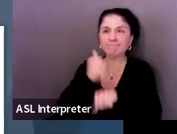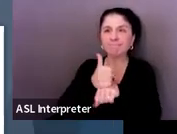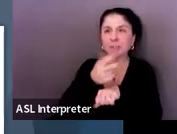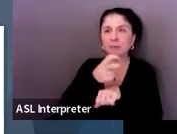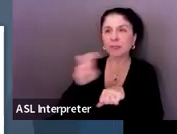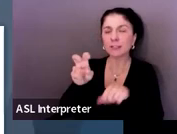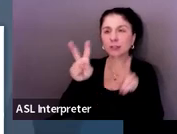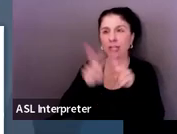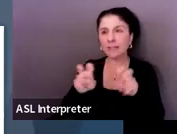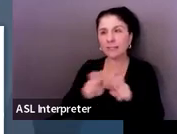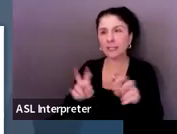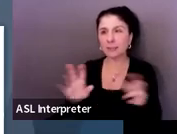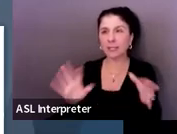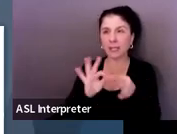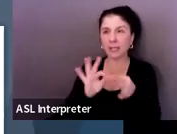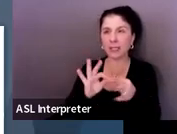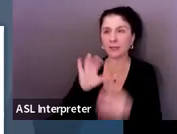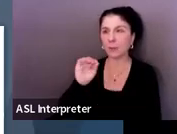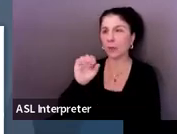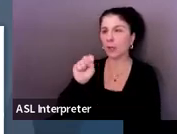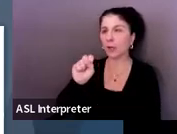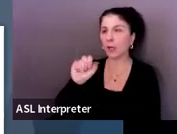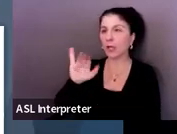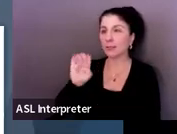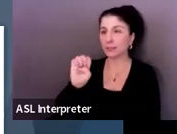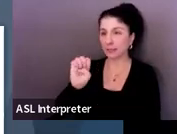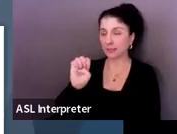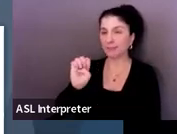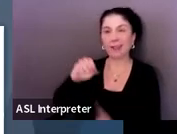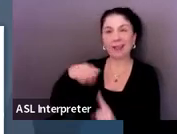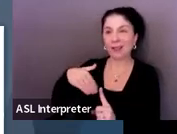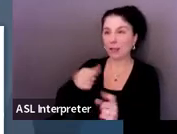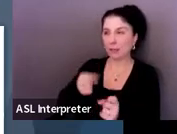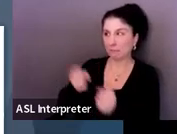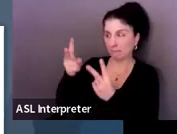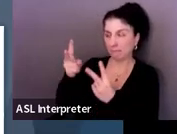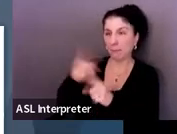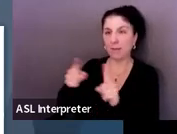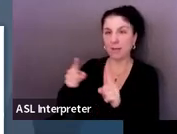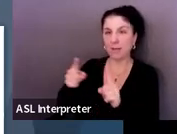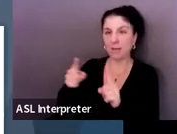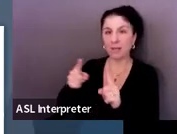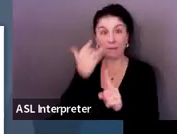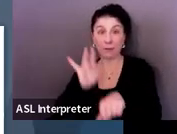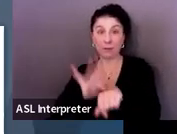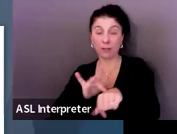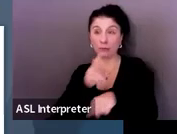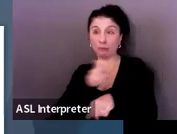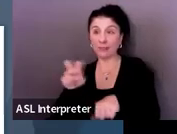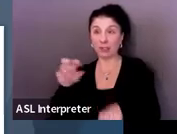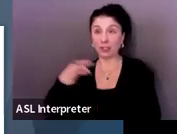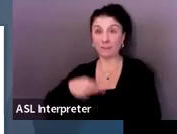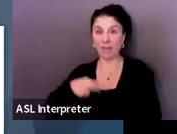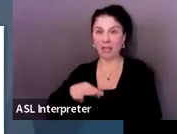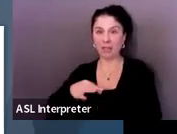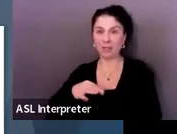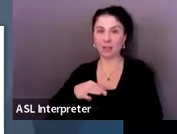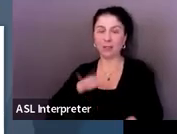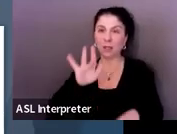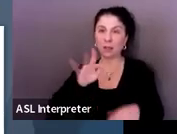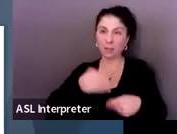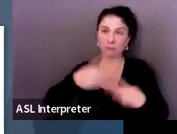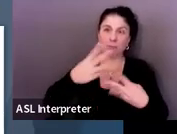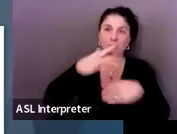links on our Aussie website, and that's not there, but I'm pretty sure if you went to this website, they would have plenty of those